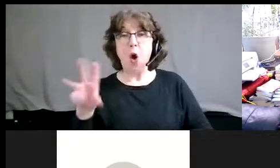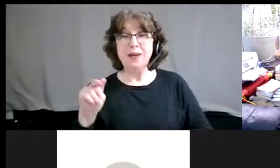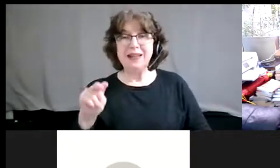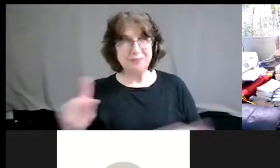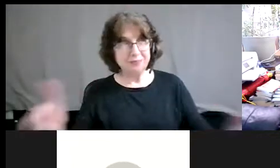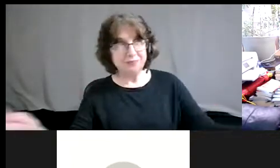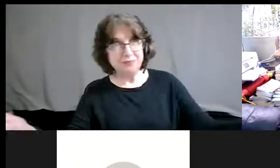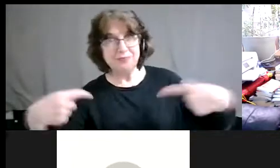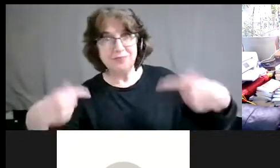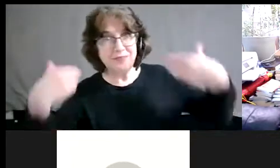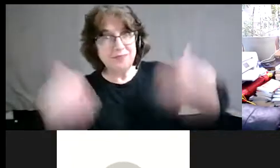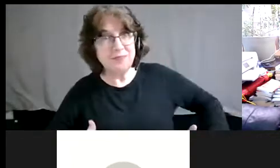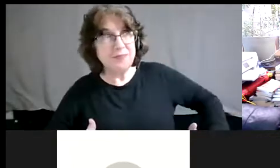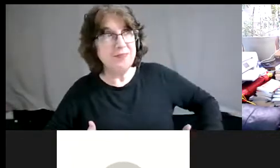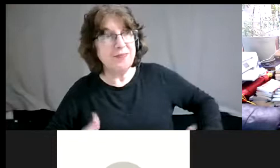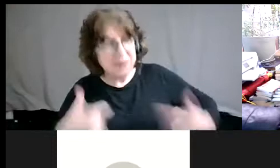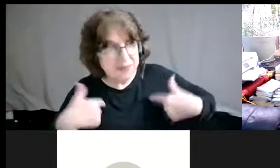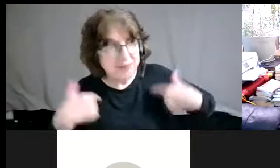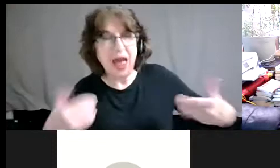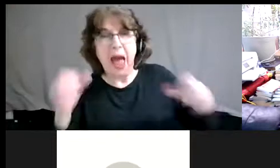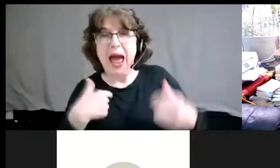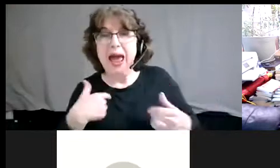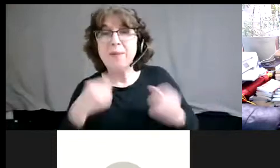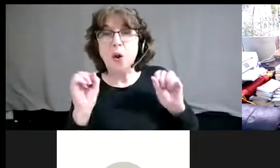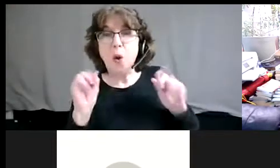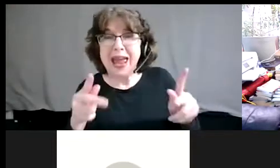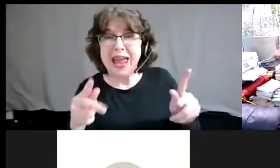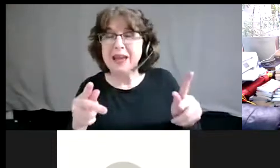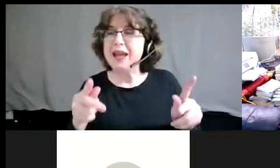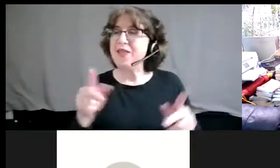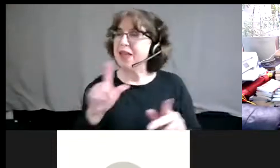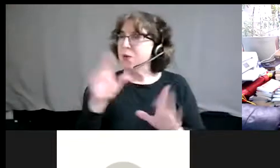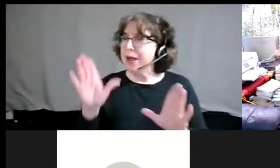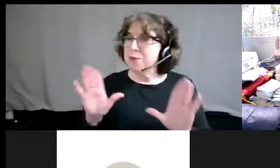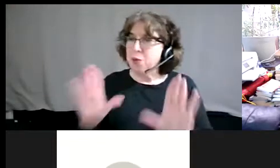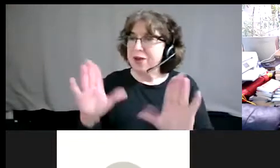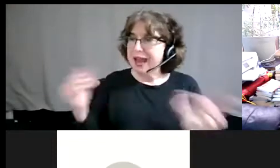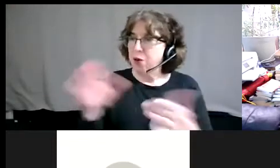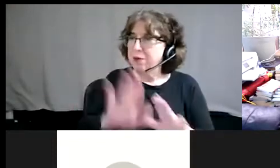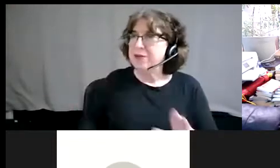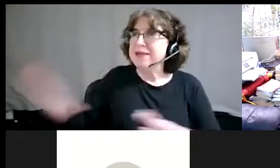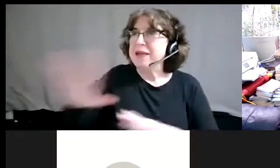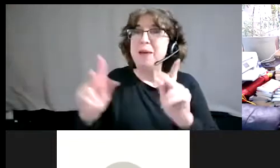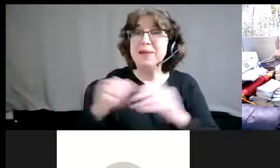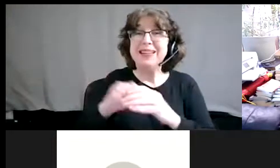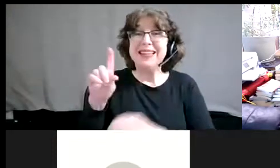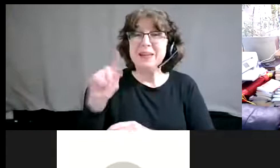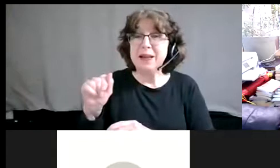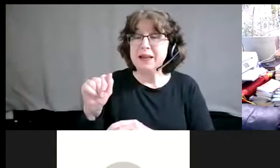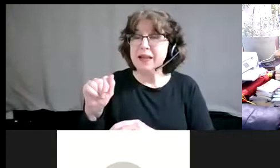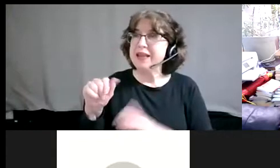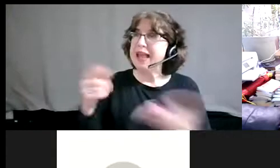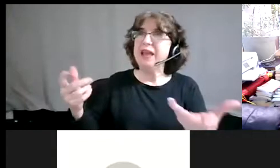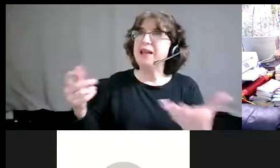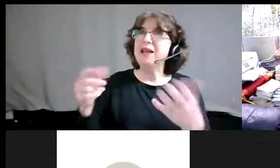that is a huge push in the disability movement to say there is no shame related to disability. And in fact, the shame is